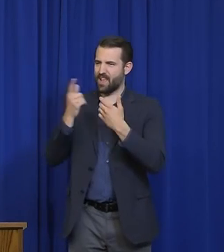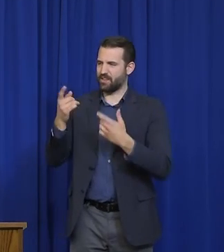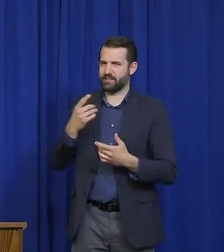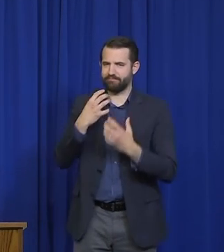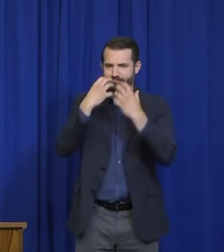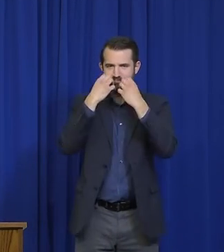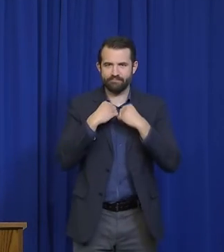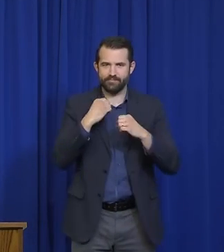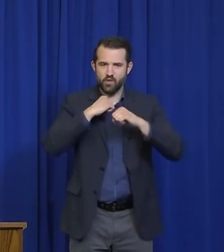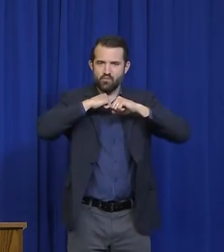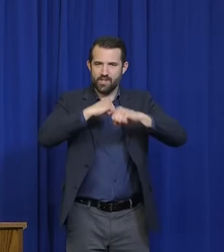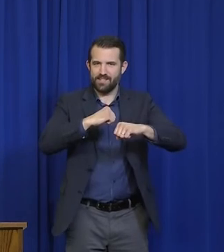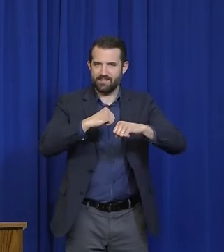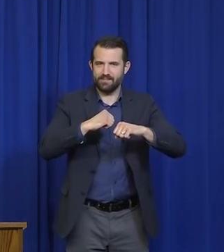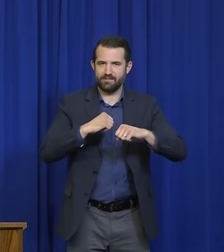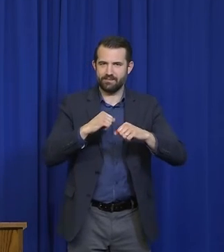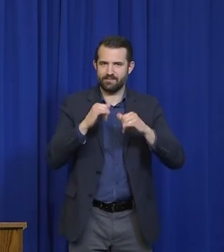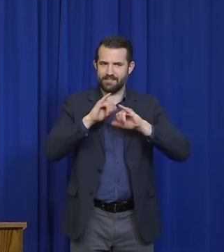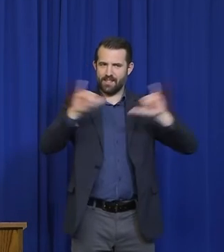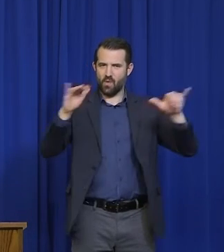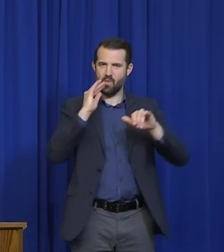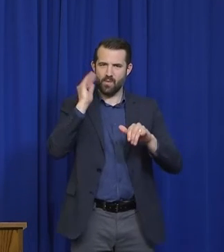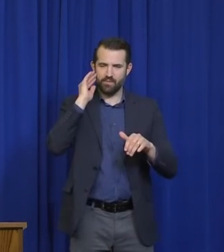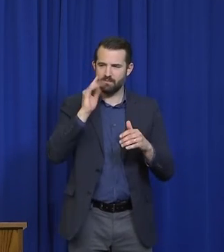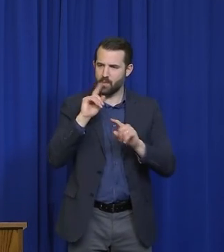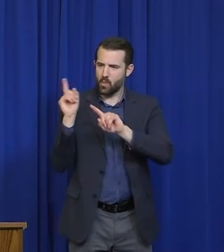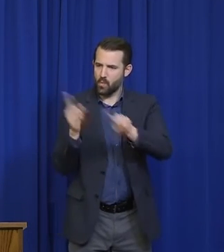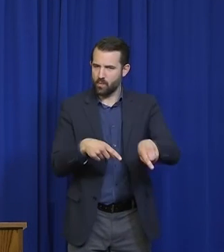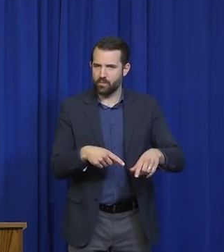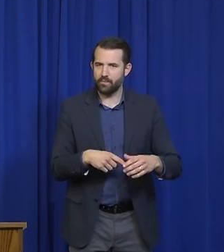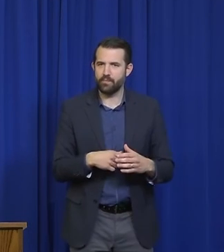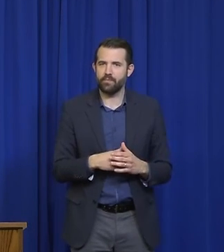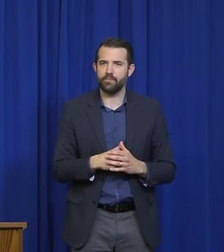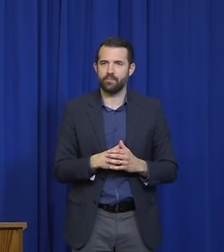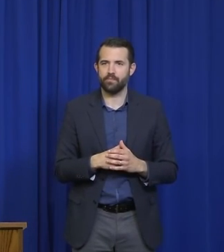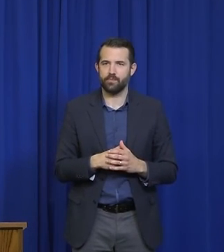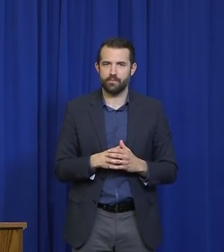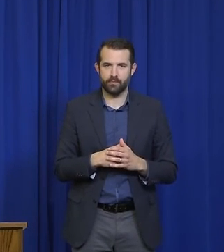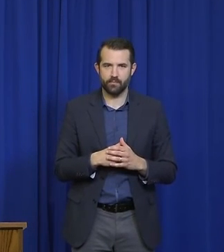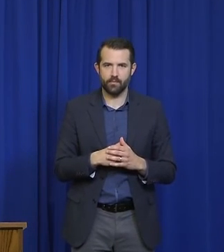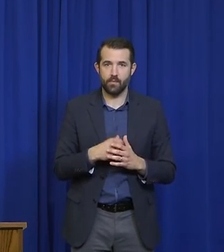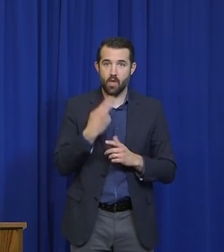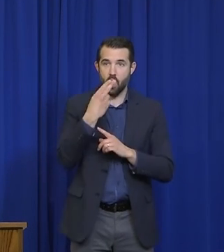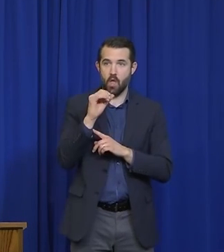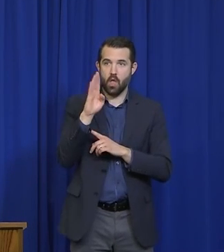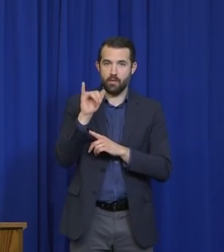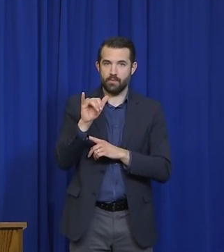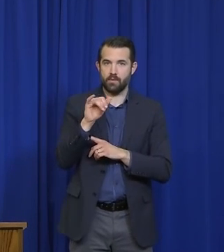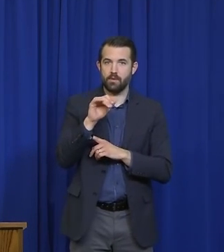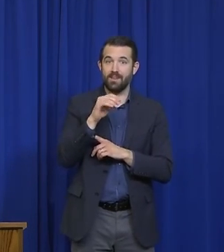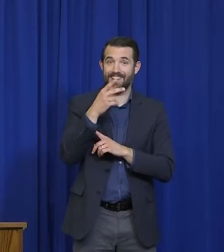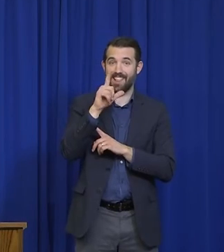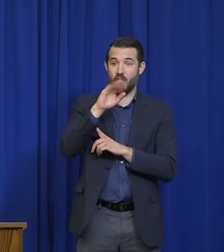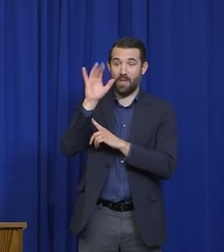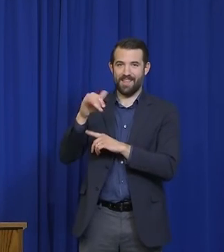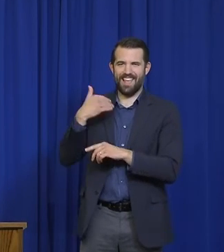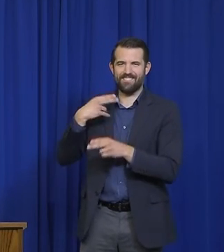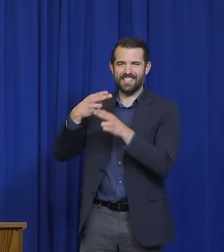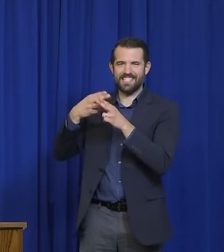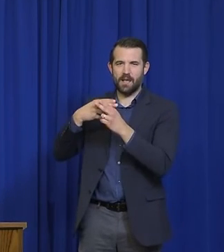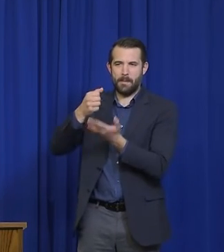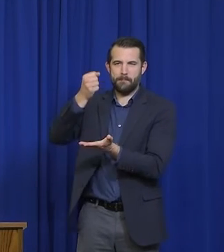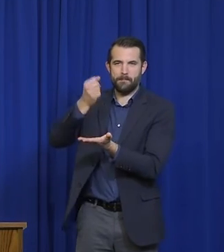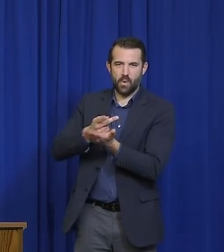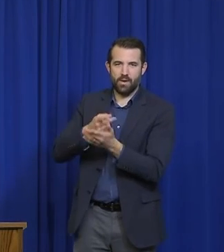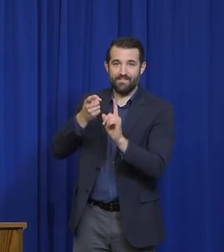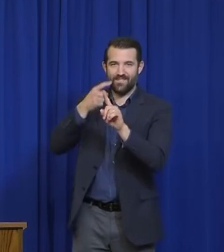for instance, Hobby Lobby and other entities that have gotten letters of approval, conditional approval from state government to